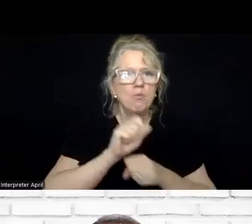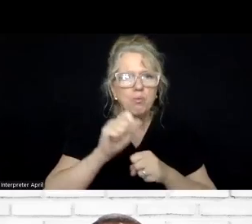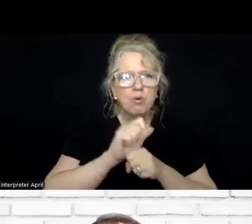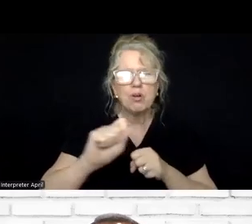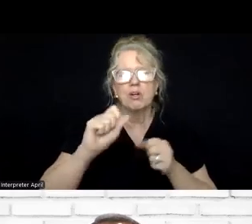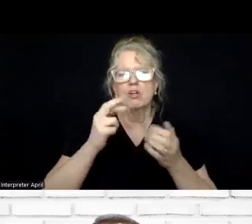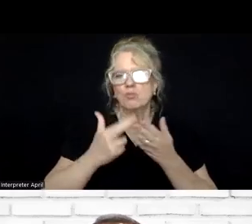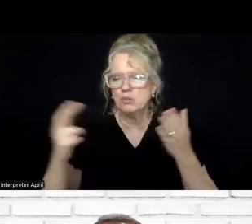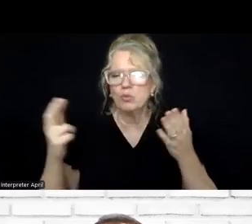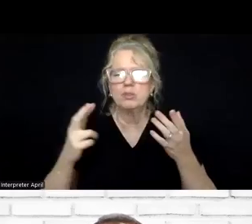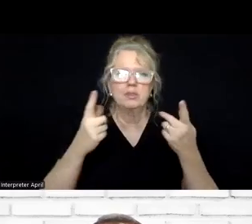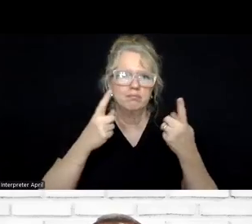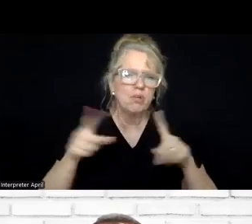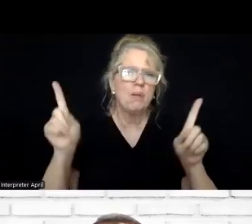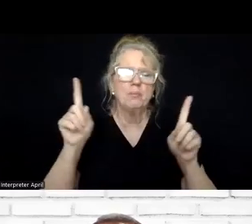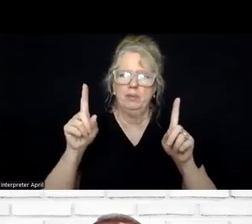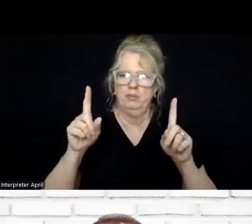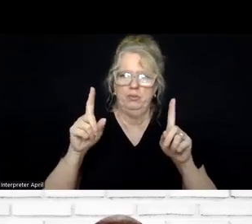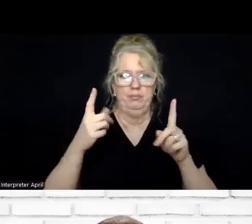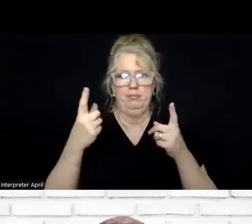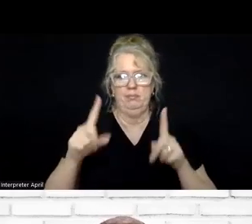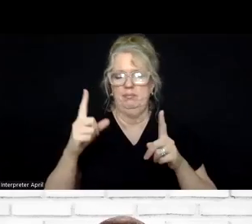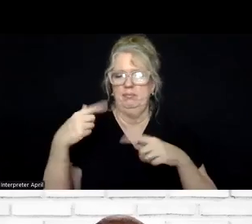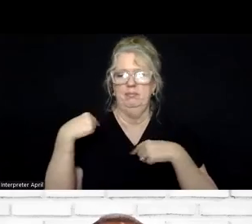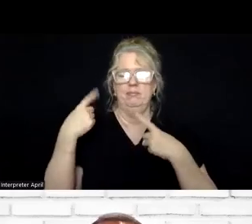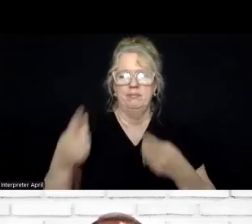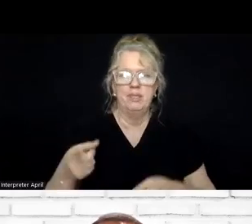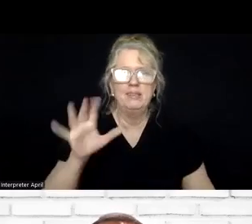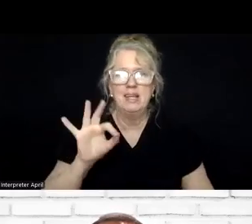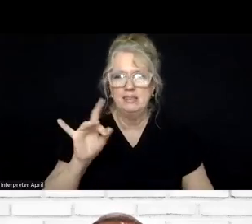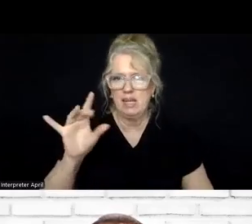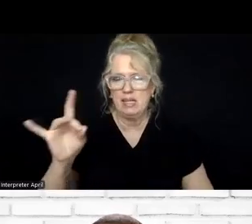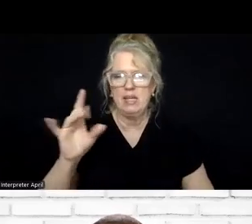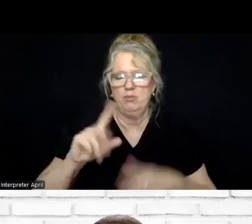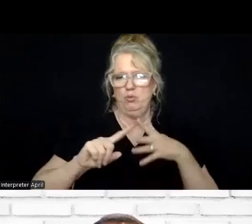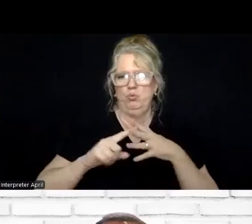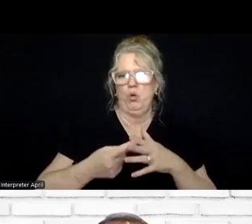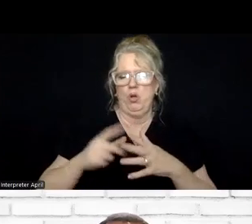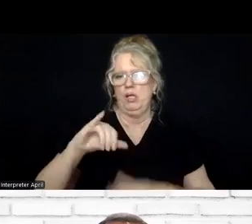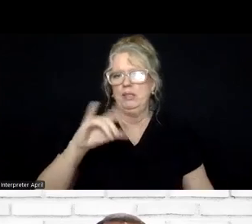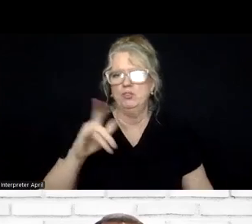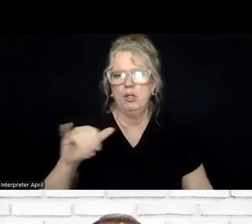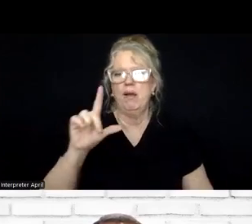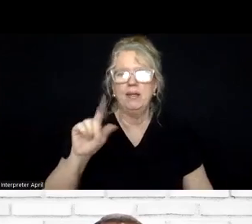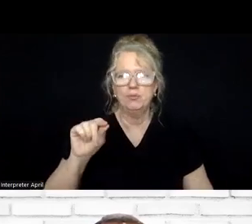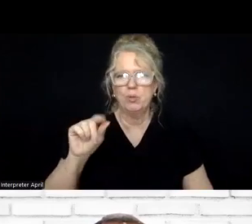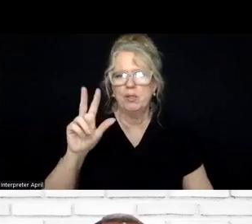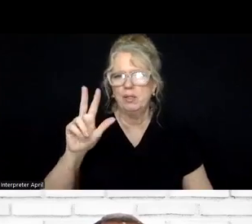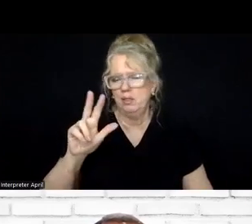accomplishments that have taken place since the, uh, uh, 988, uh, start up in July of 2022.